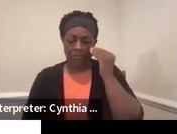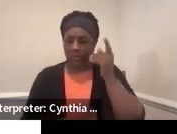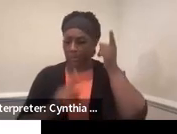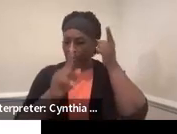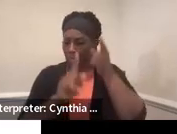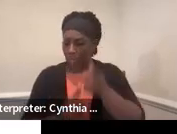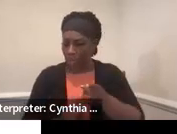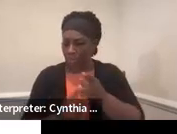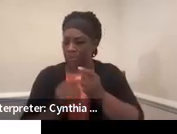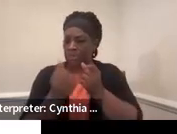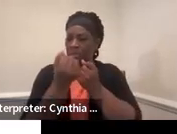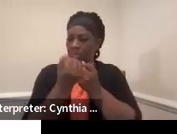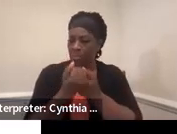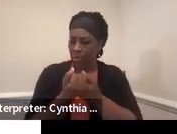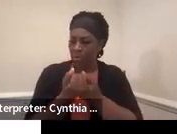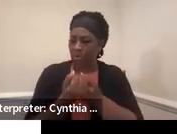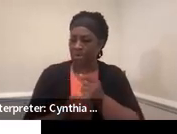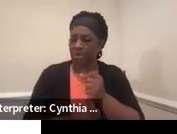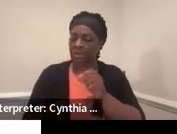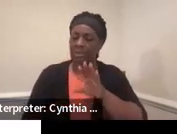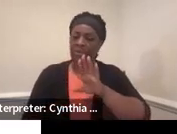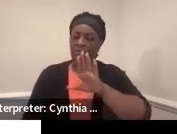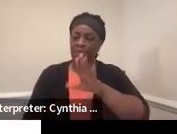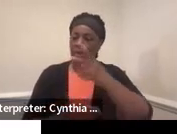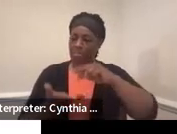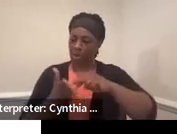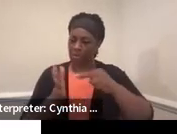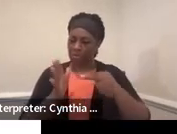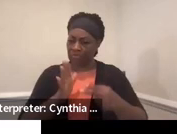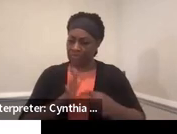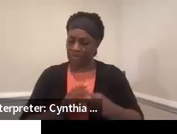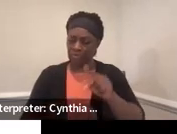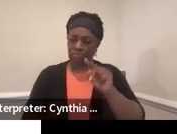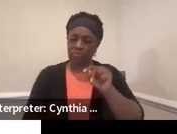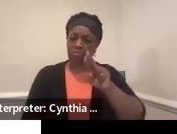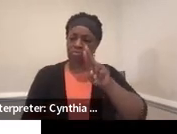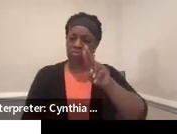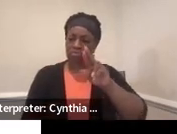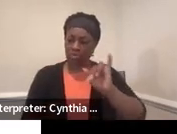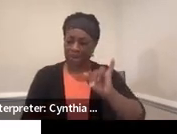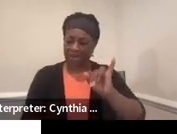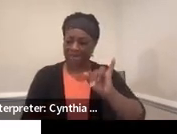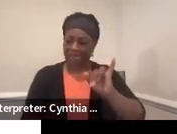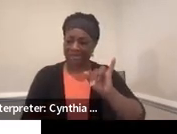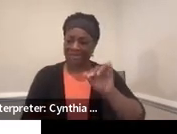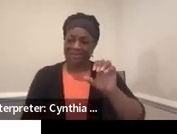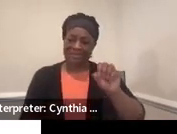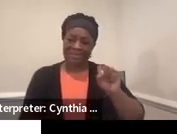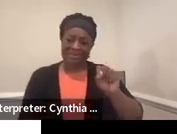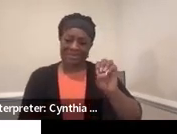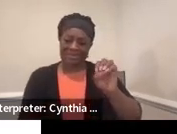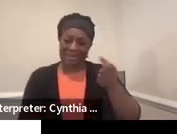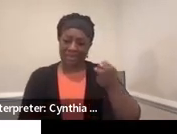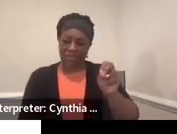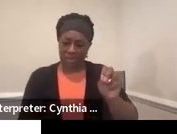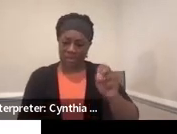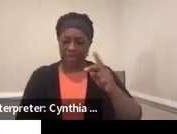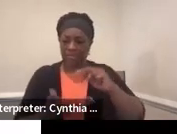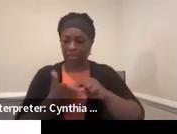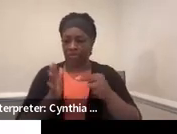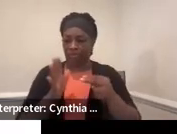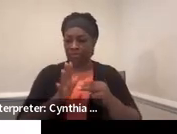support their purposeful transition and purposeful